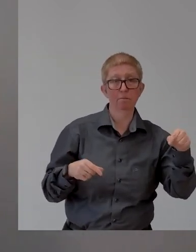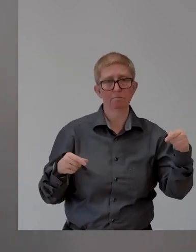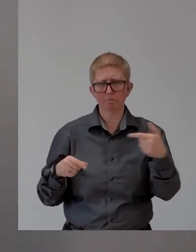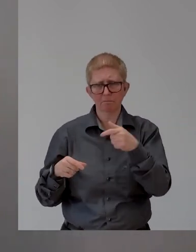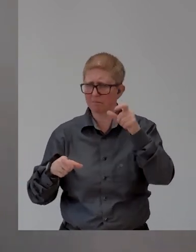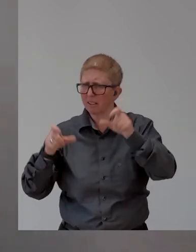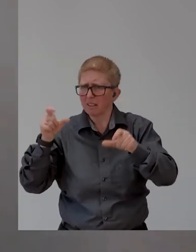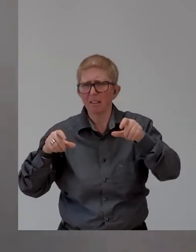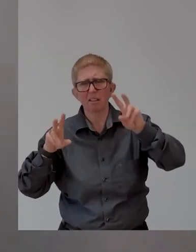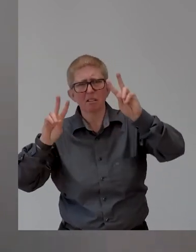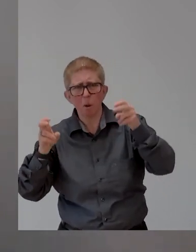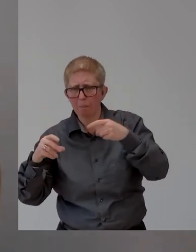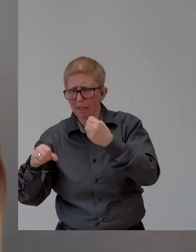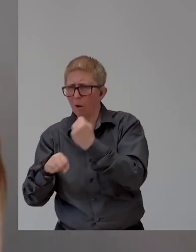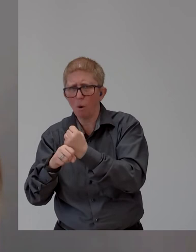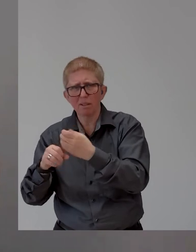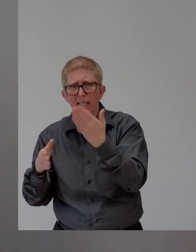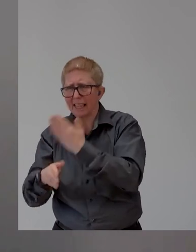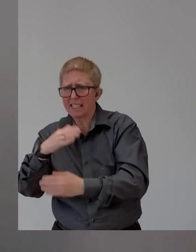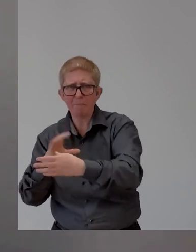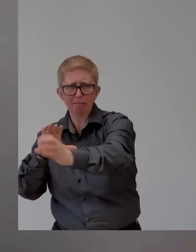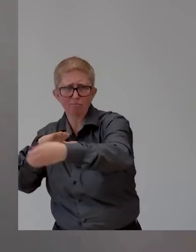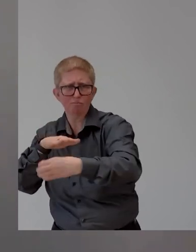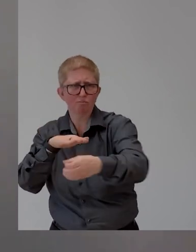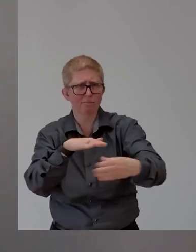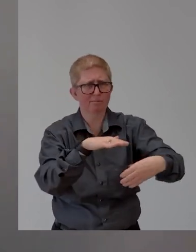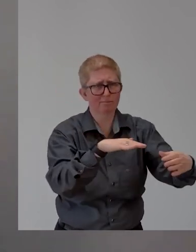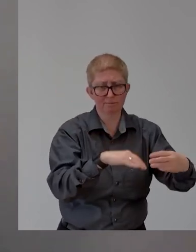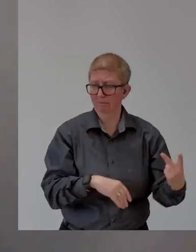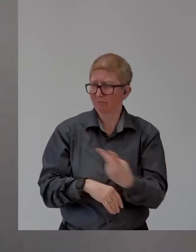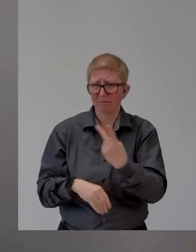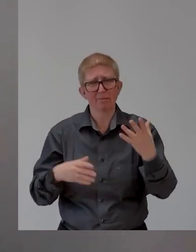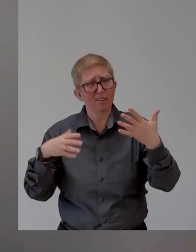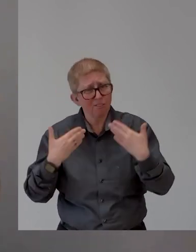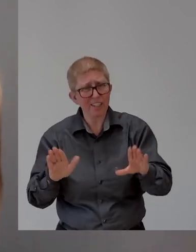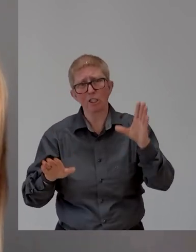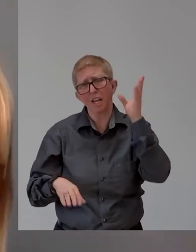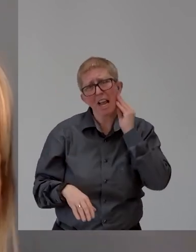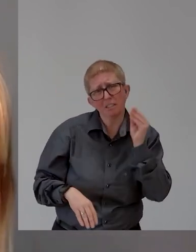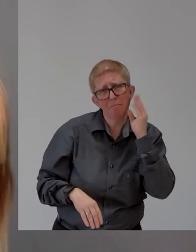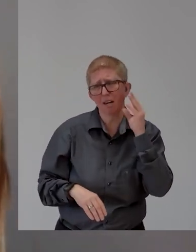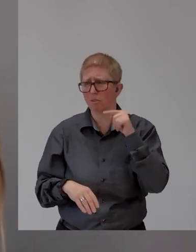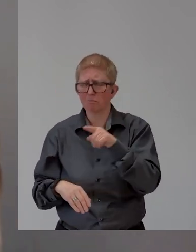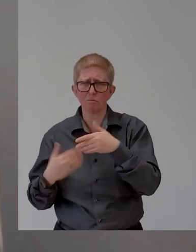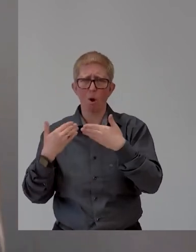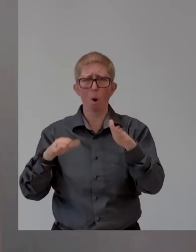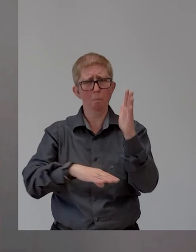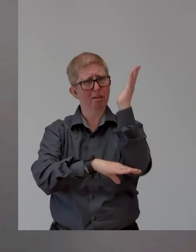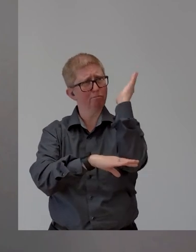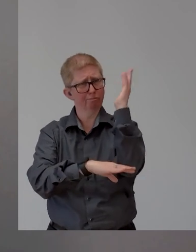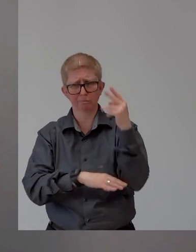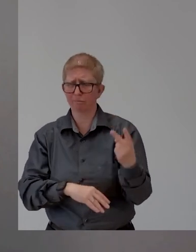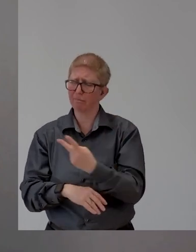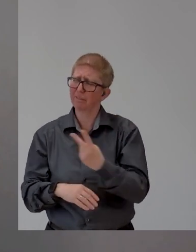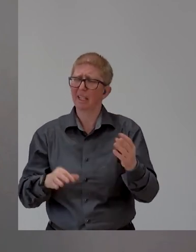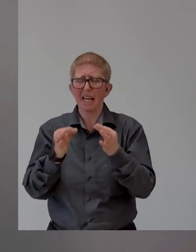important that we have leaders who have lived experience, who are willing to speak to us, who are willing to be challenged. What we're hearing again